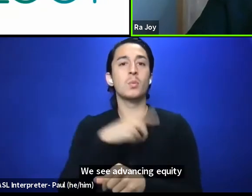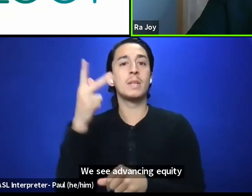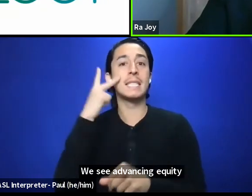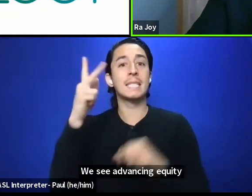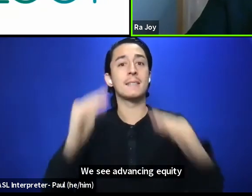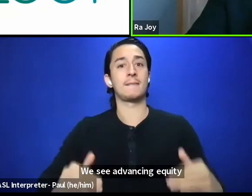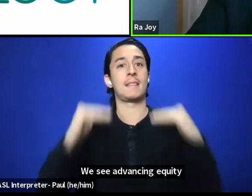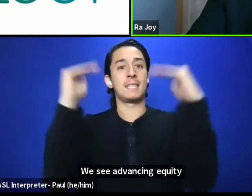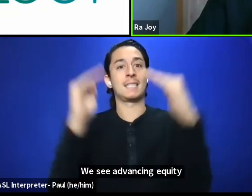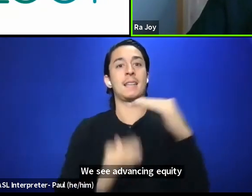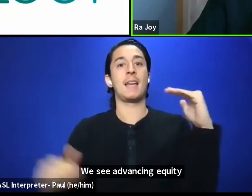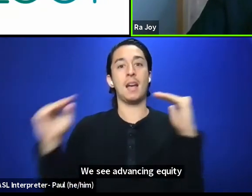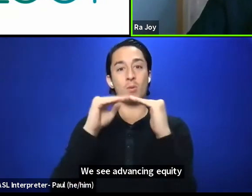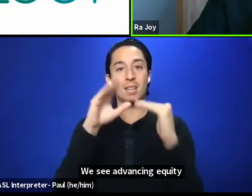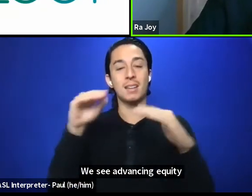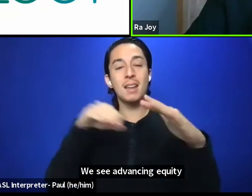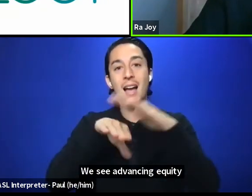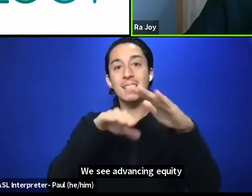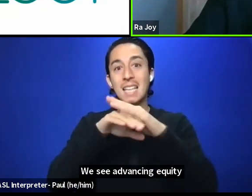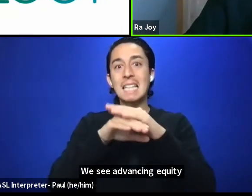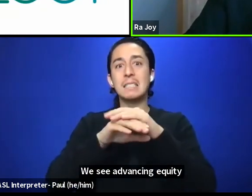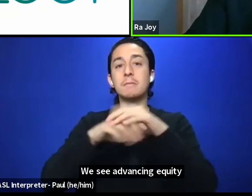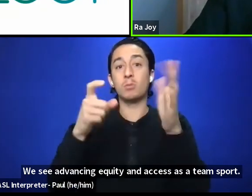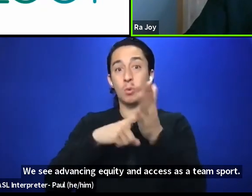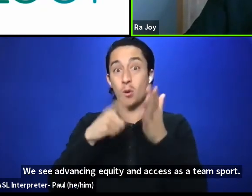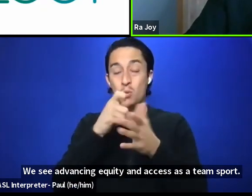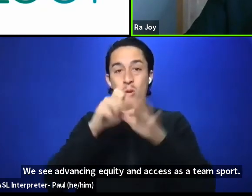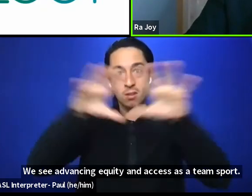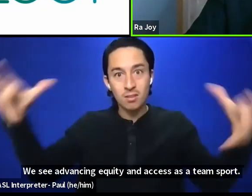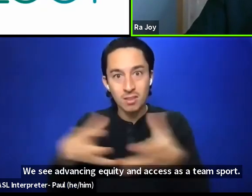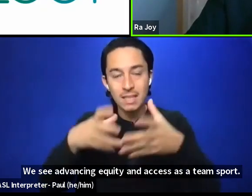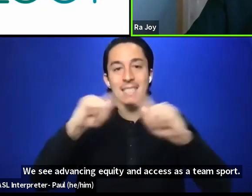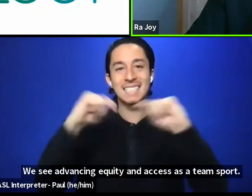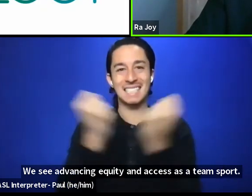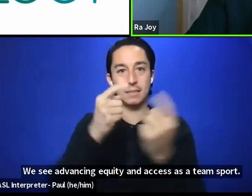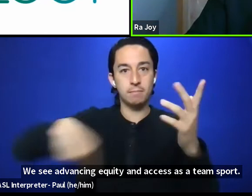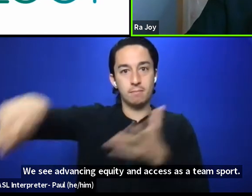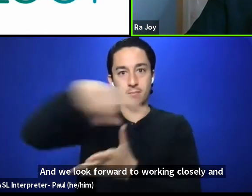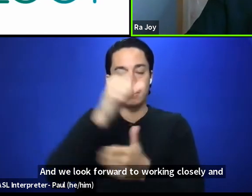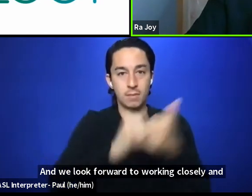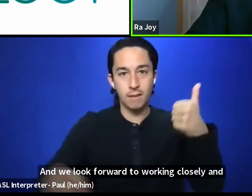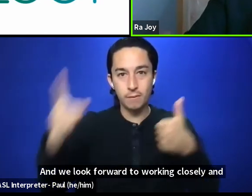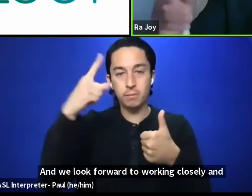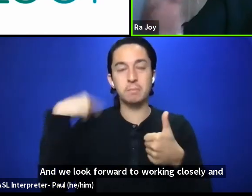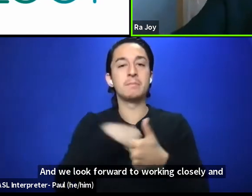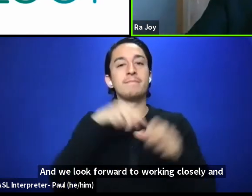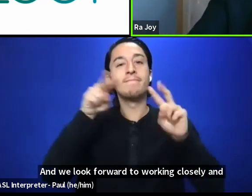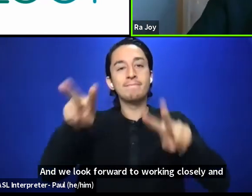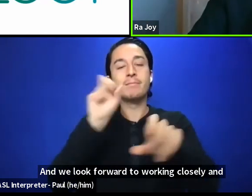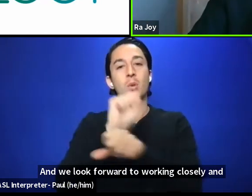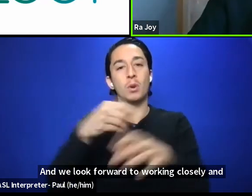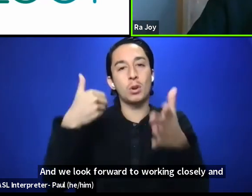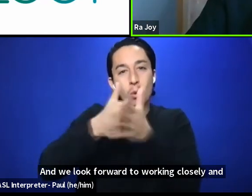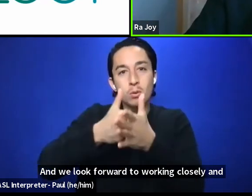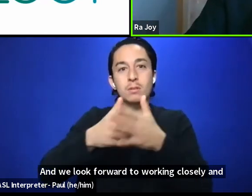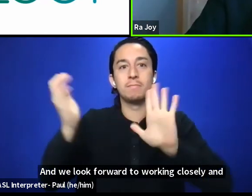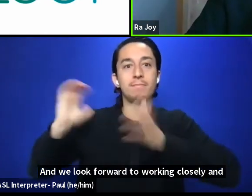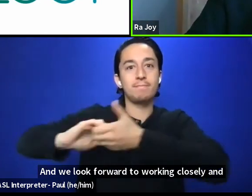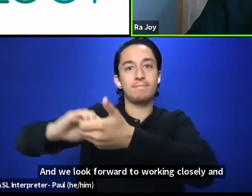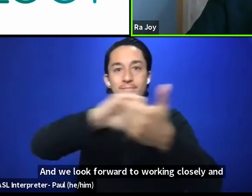and access as a team sport, and we look forward to working closely and collaboratively with all of you,